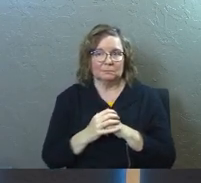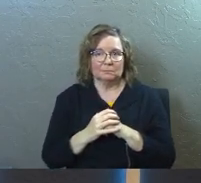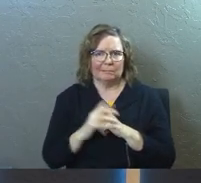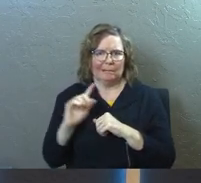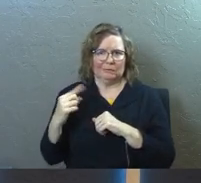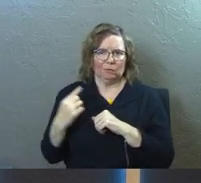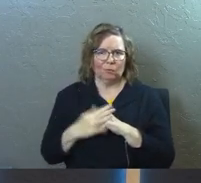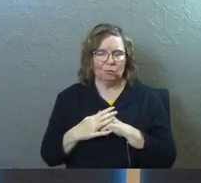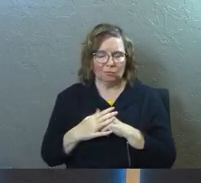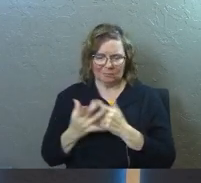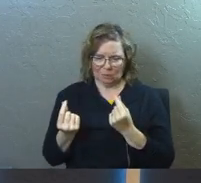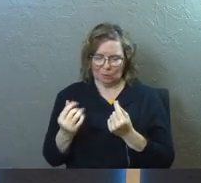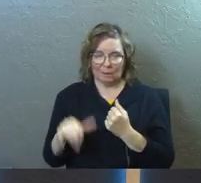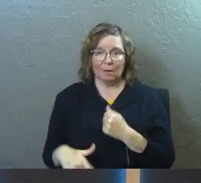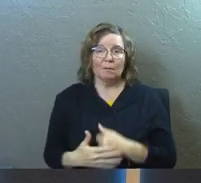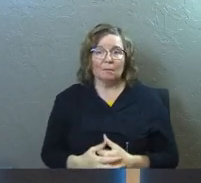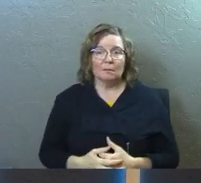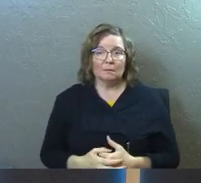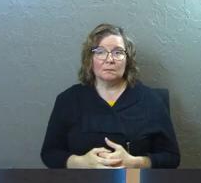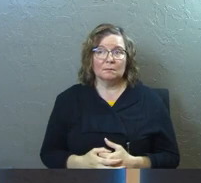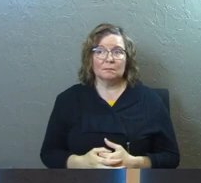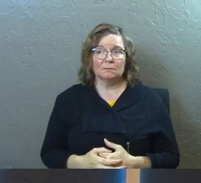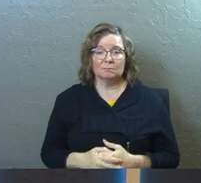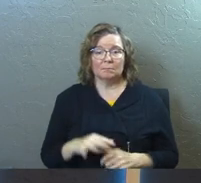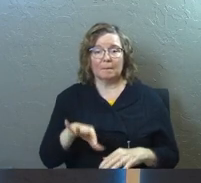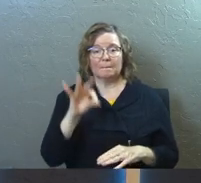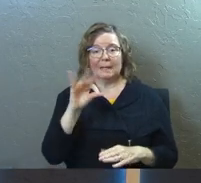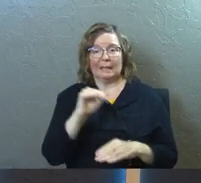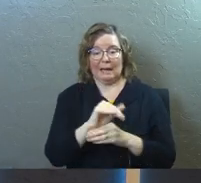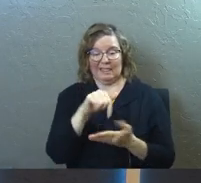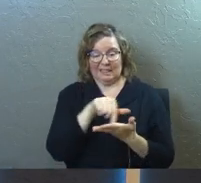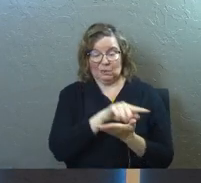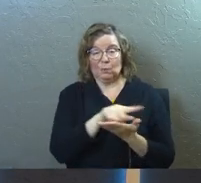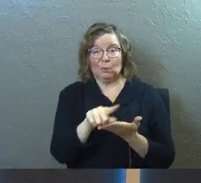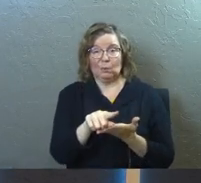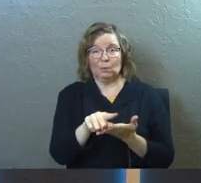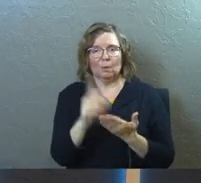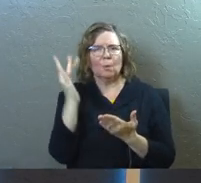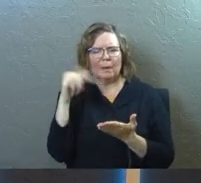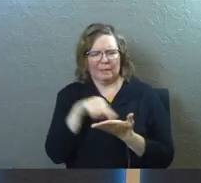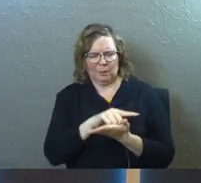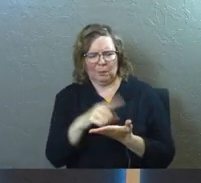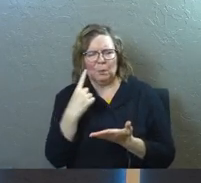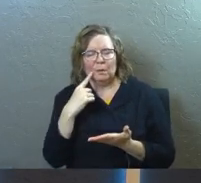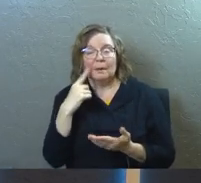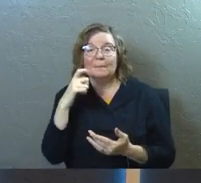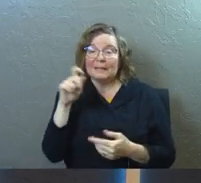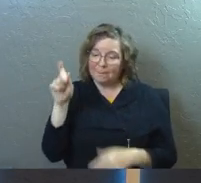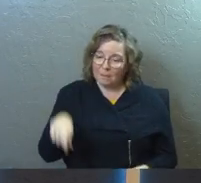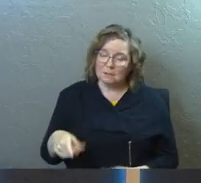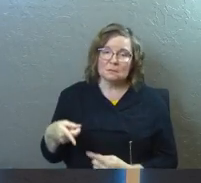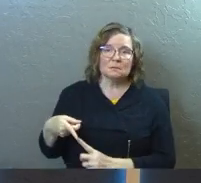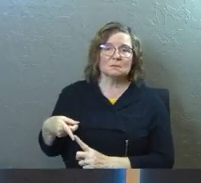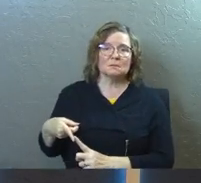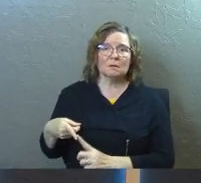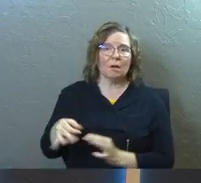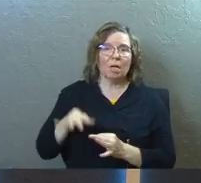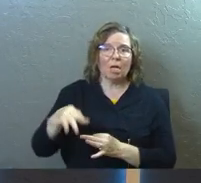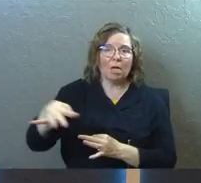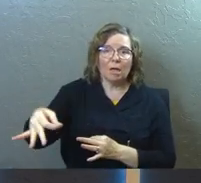You can do that. Pick a night this week. Why this week? Because it's must do.